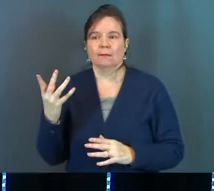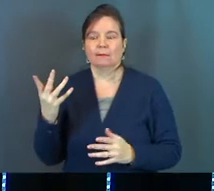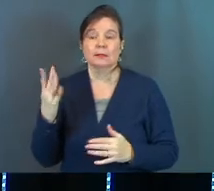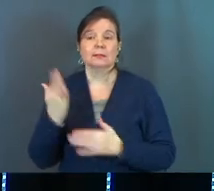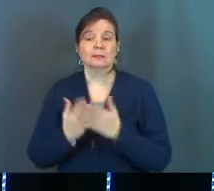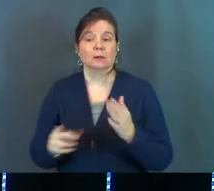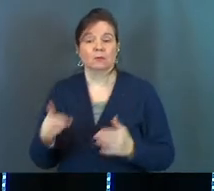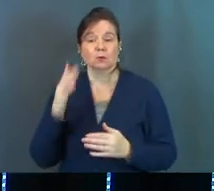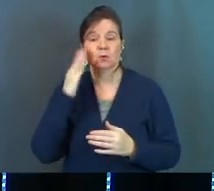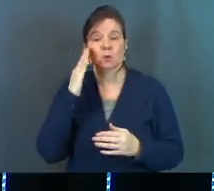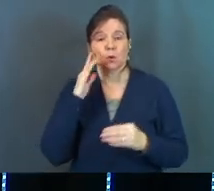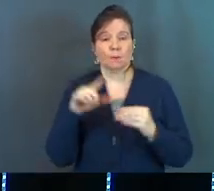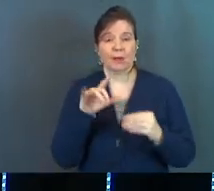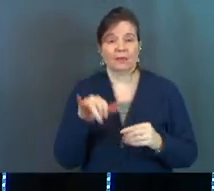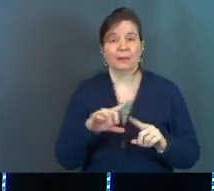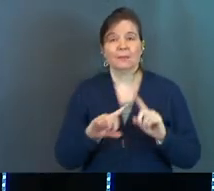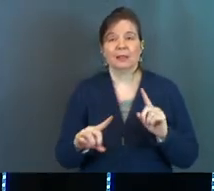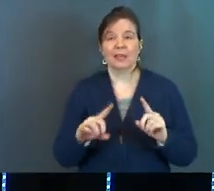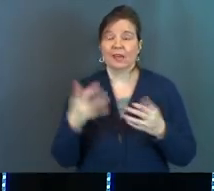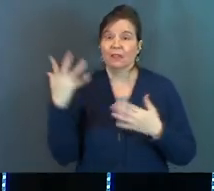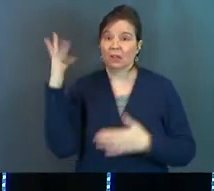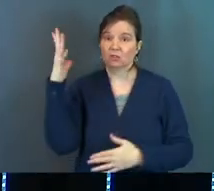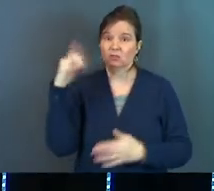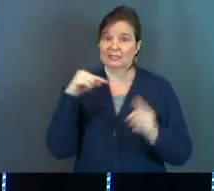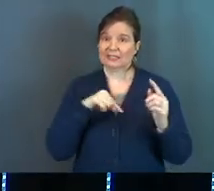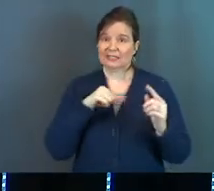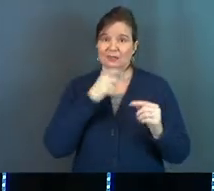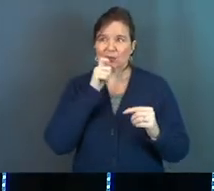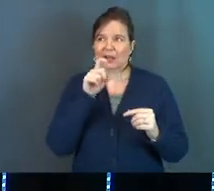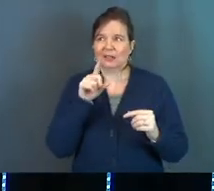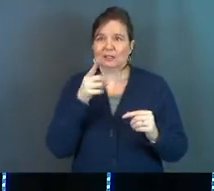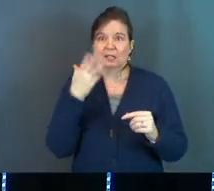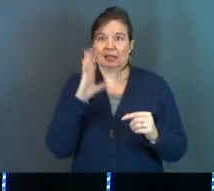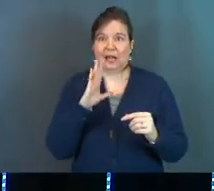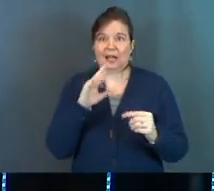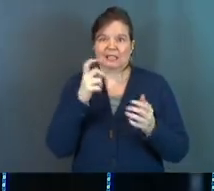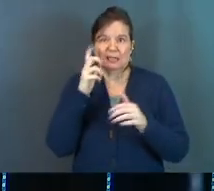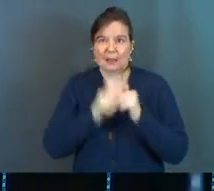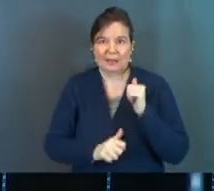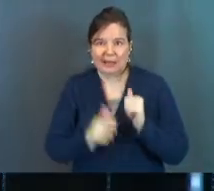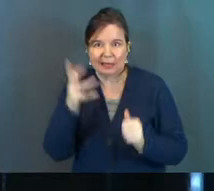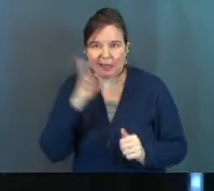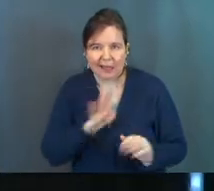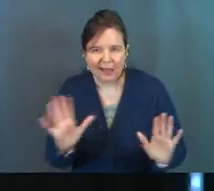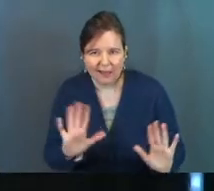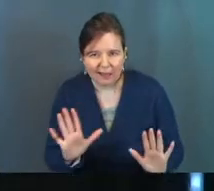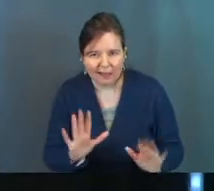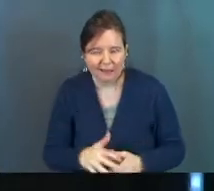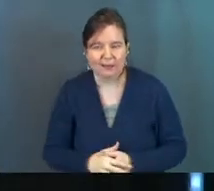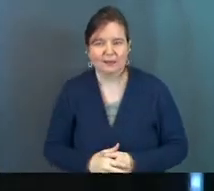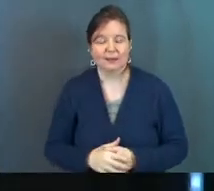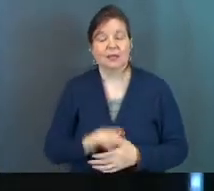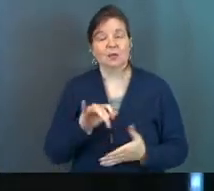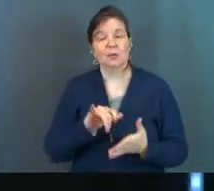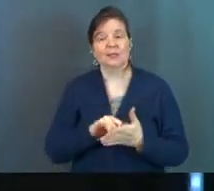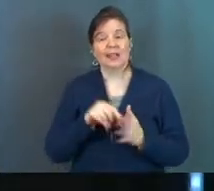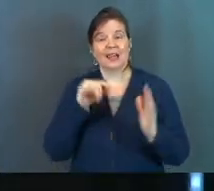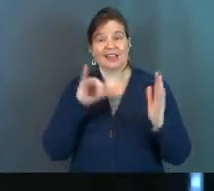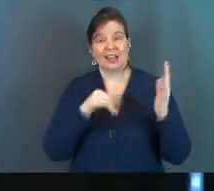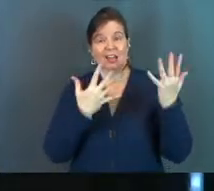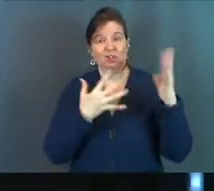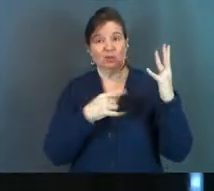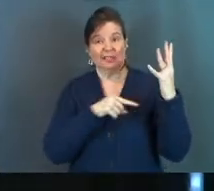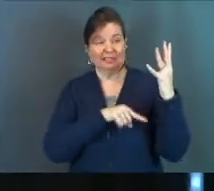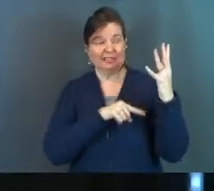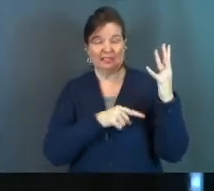some of you guys know all about this, but that tree, it wasn't just that God's a mean guy. It was the fact that that